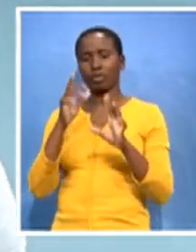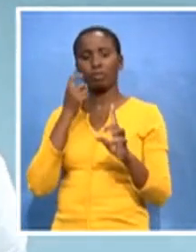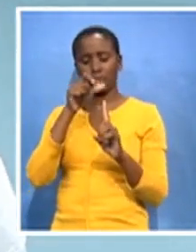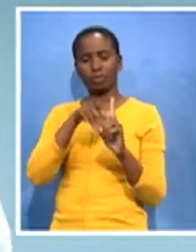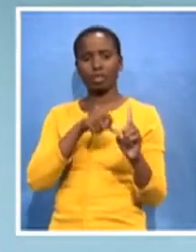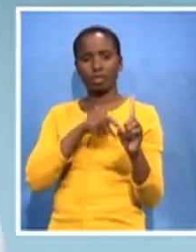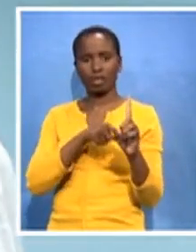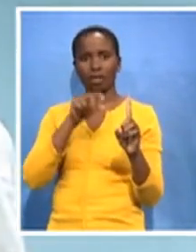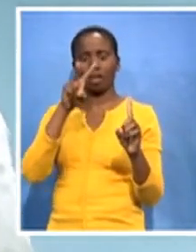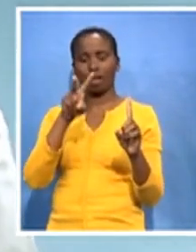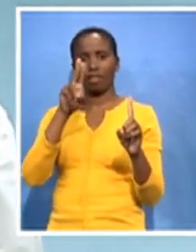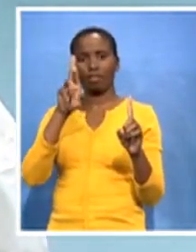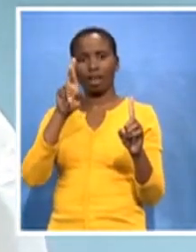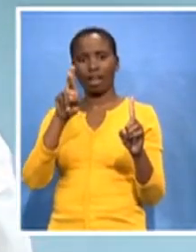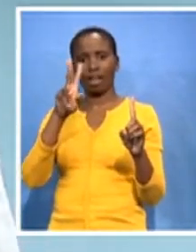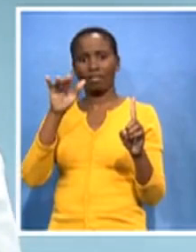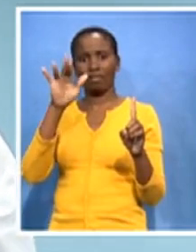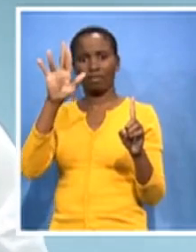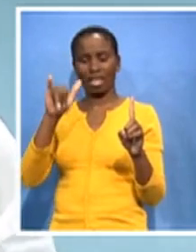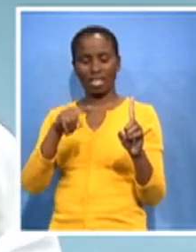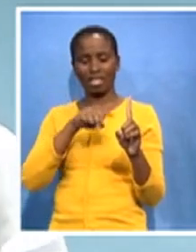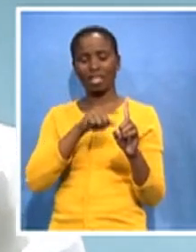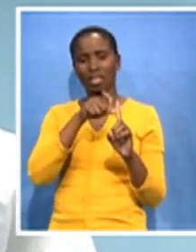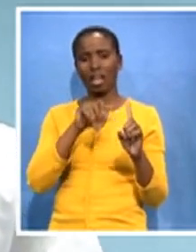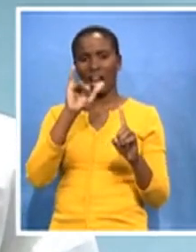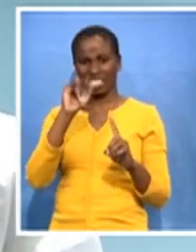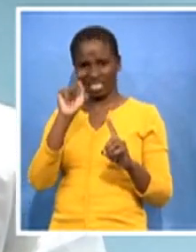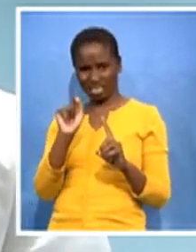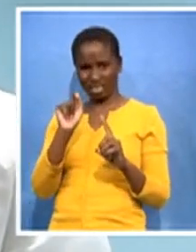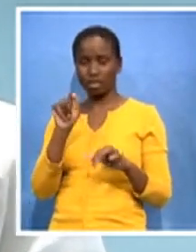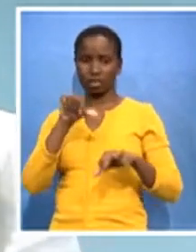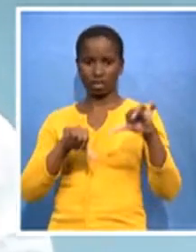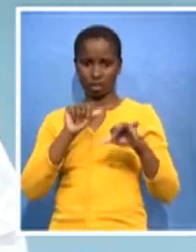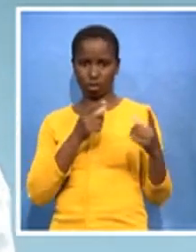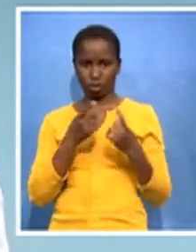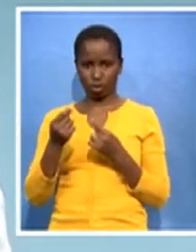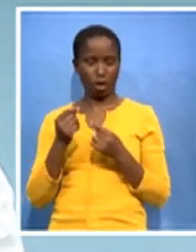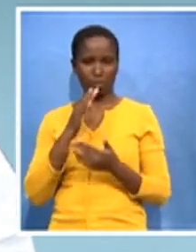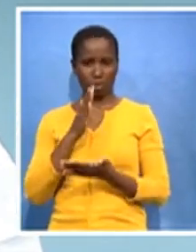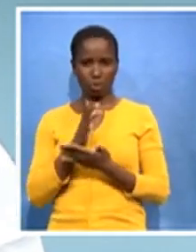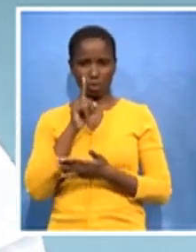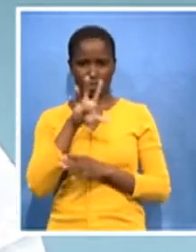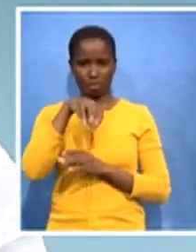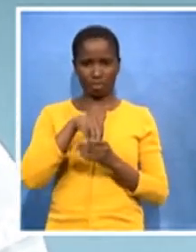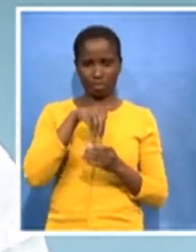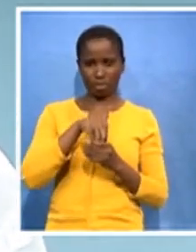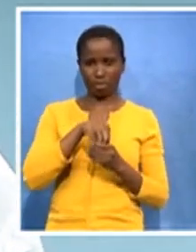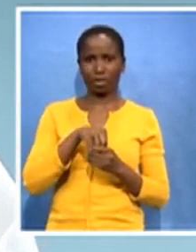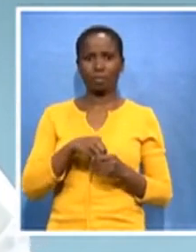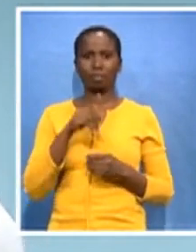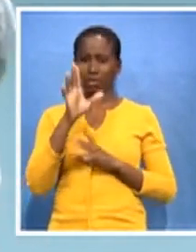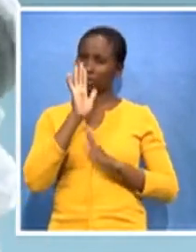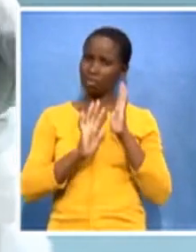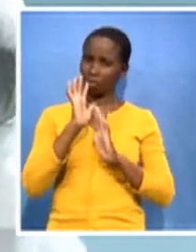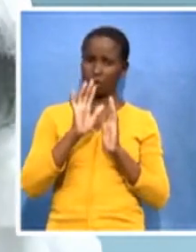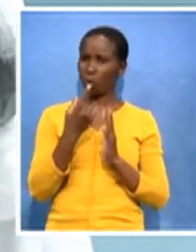technologist here at Aspen. And he's going to take us briefly, tell us briefly, Desiree, I don't know if you're into it, but I am finding exactly what is happening here, what happens here, and how this vaccine is